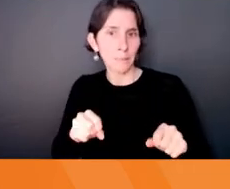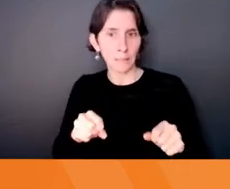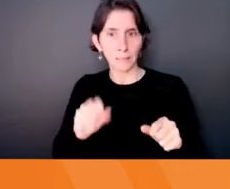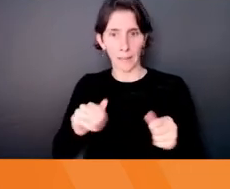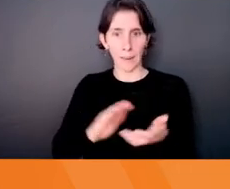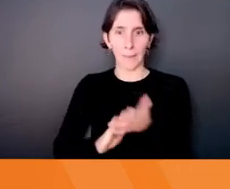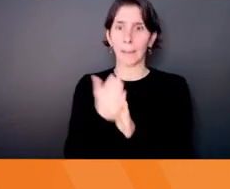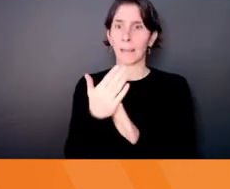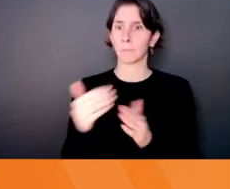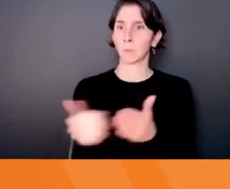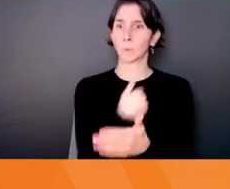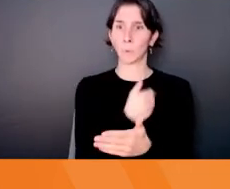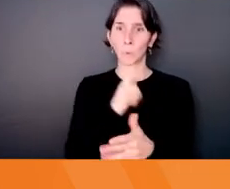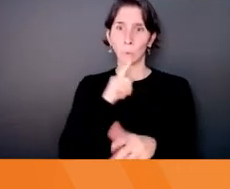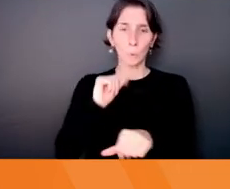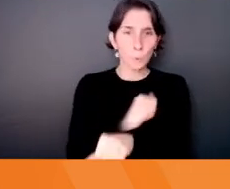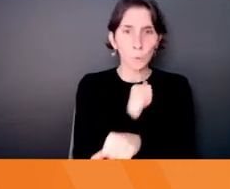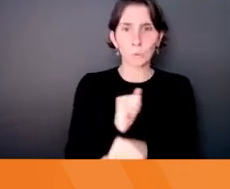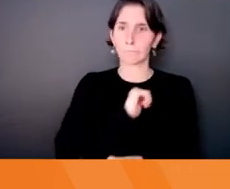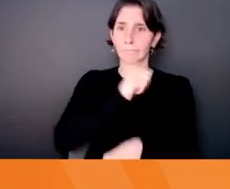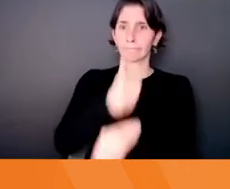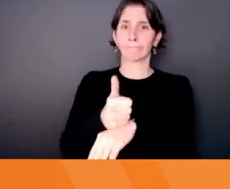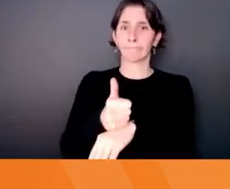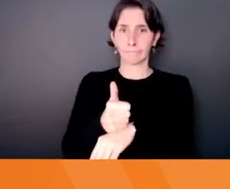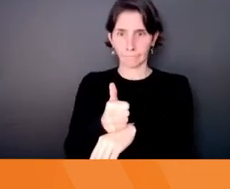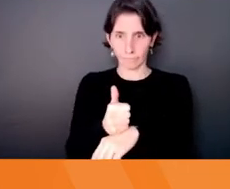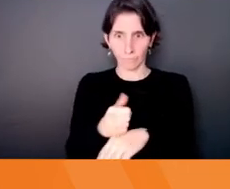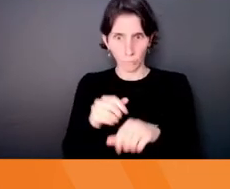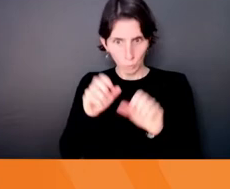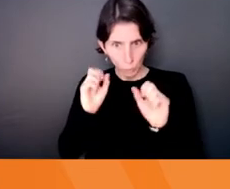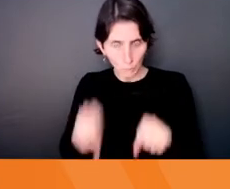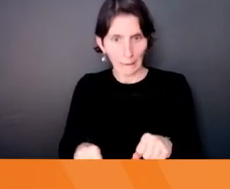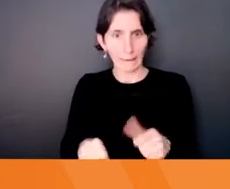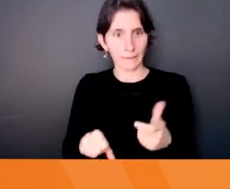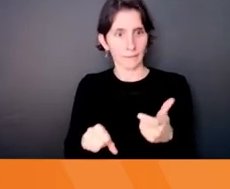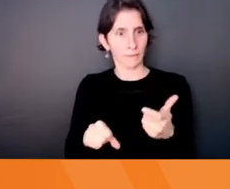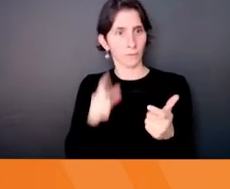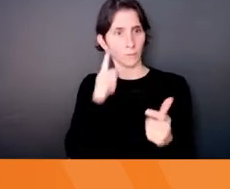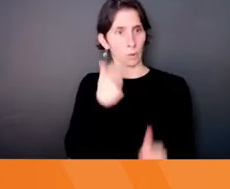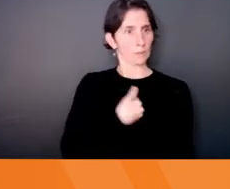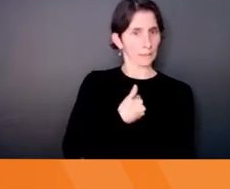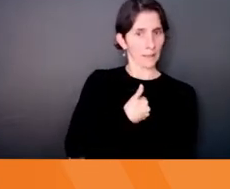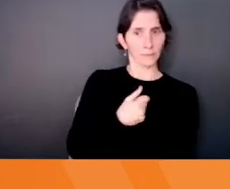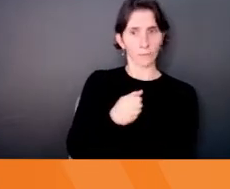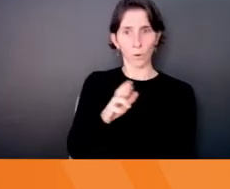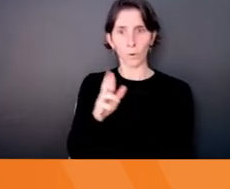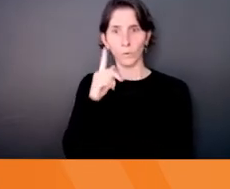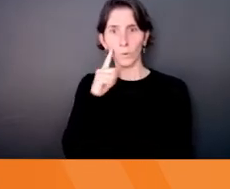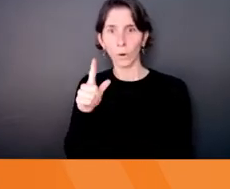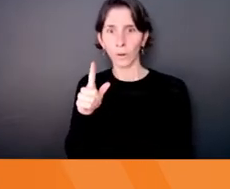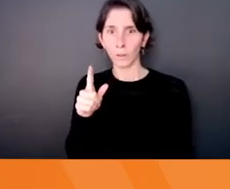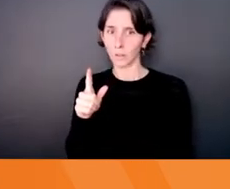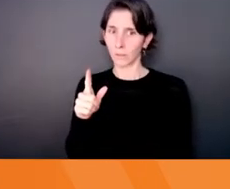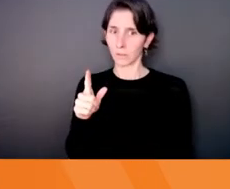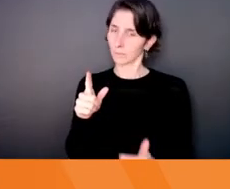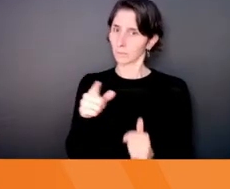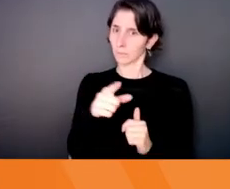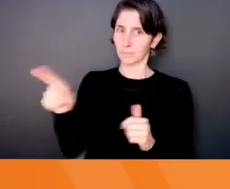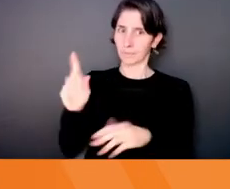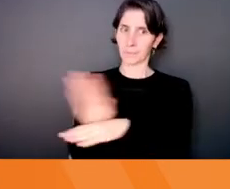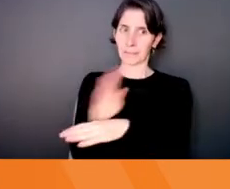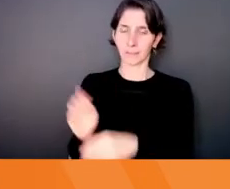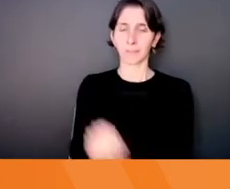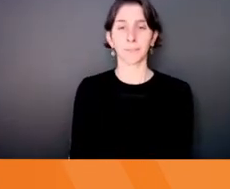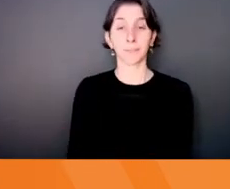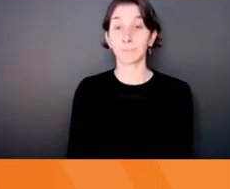reality, turning it into something that has a tangible valuable, uh, value to the business or to yourself. And so the way you do this